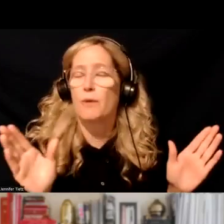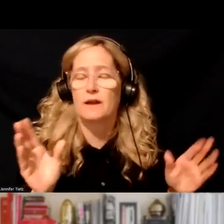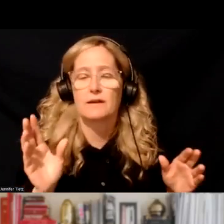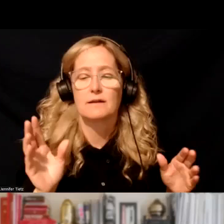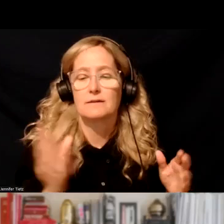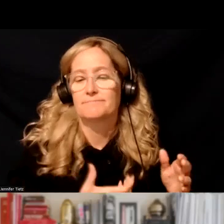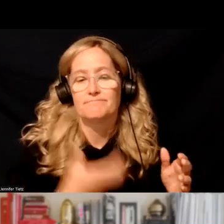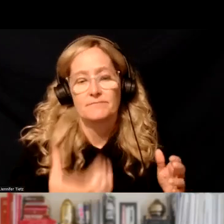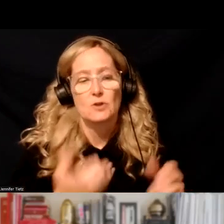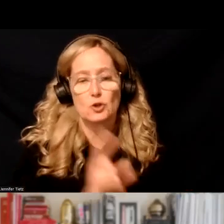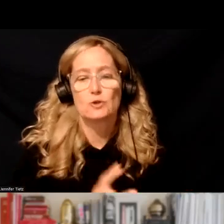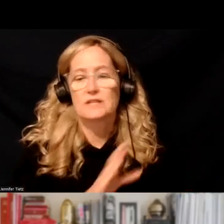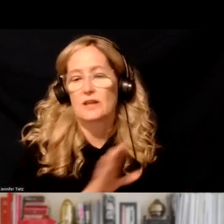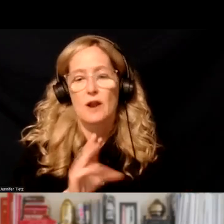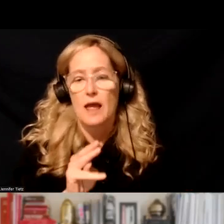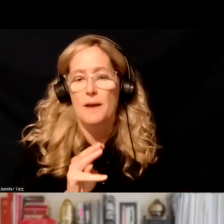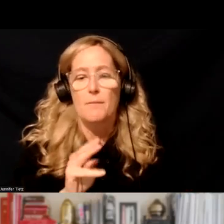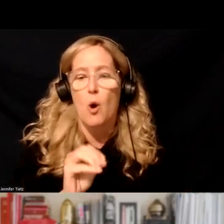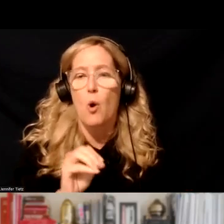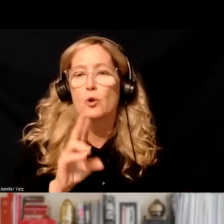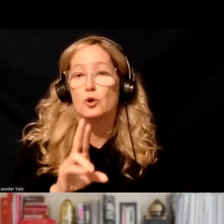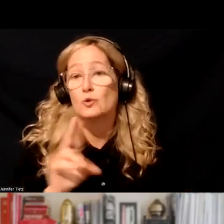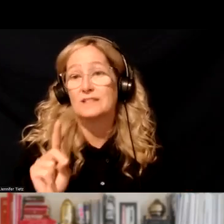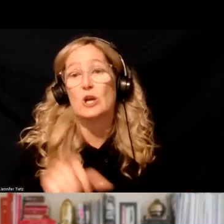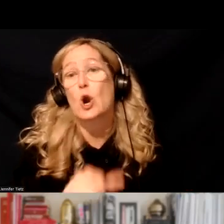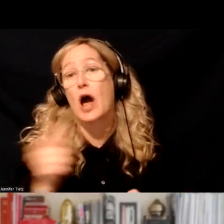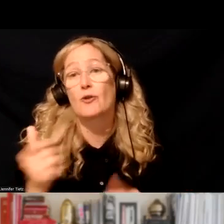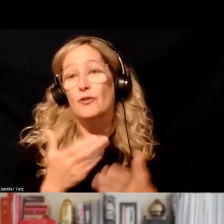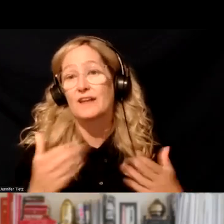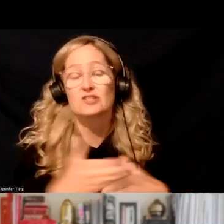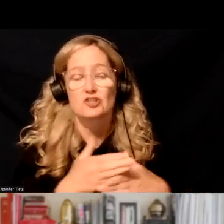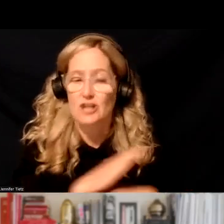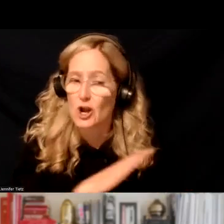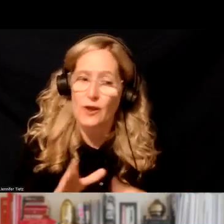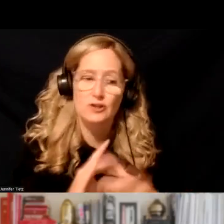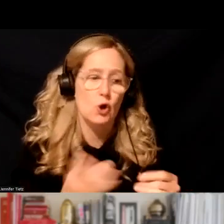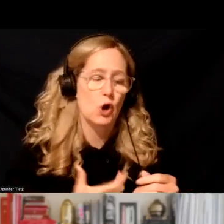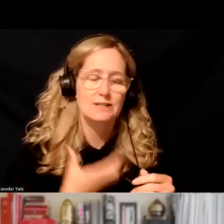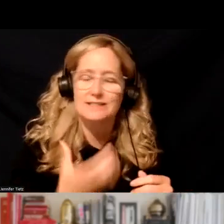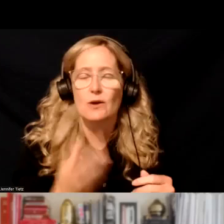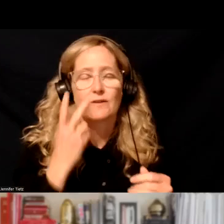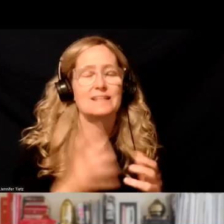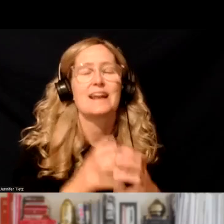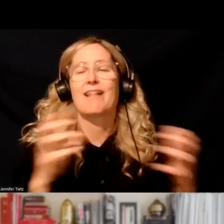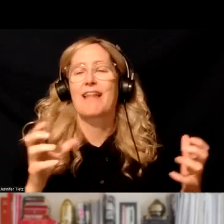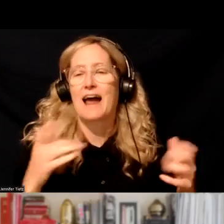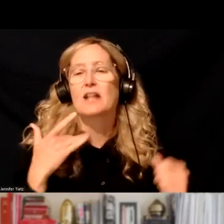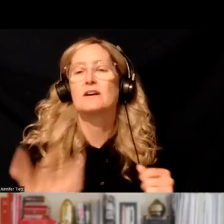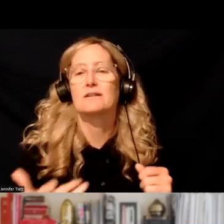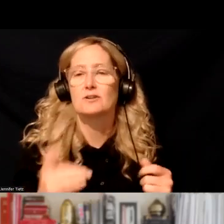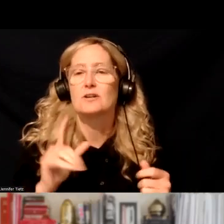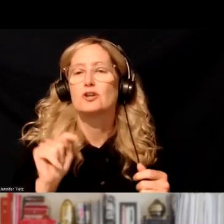uh, use of, of MOUD or other, uh, alternatives and share that. And it's become, we've seen just an overall trend and that's so